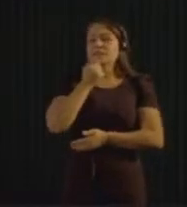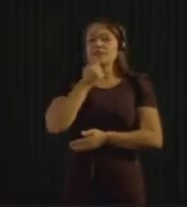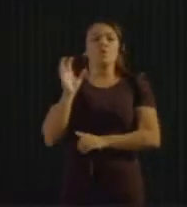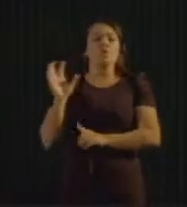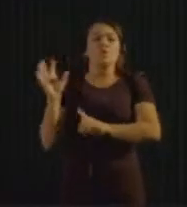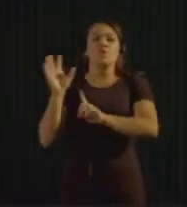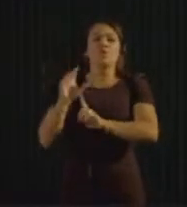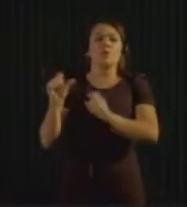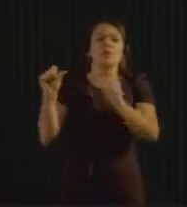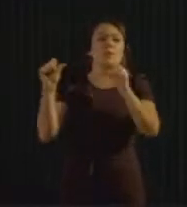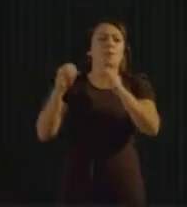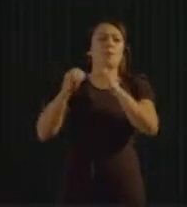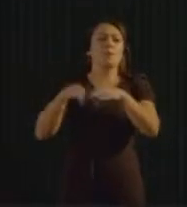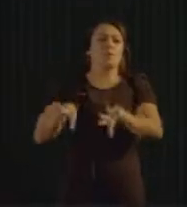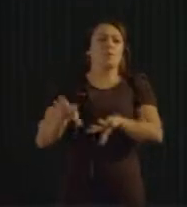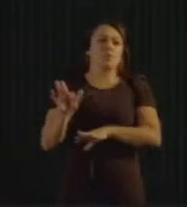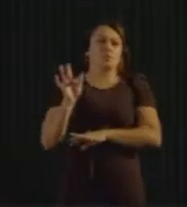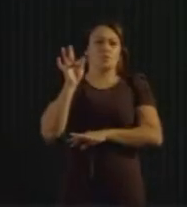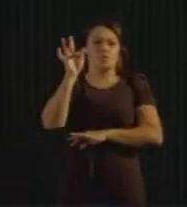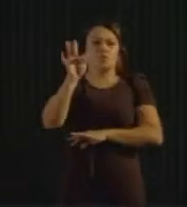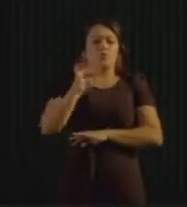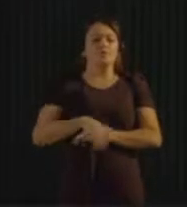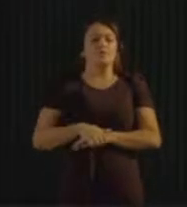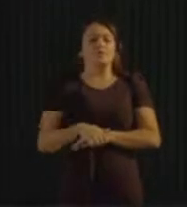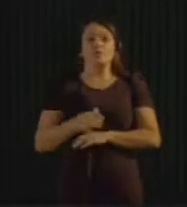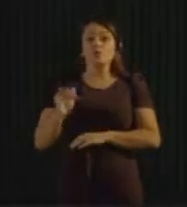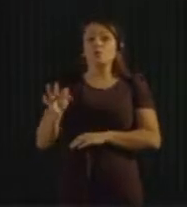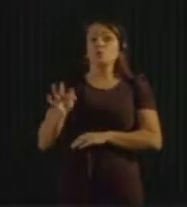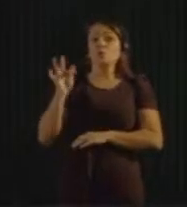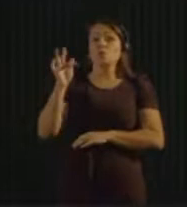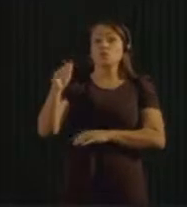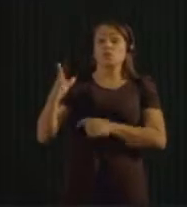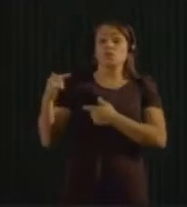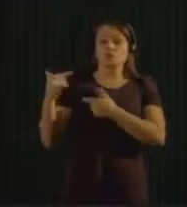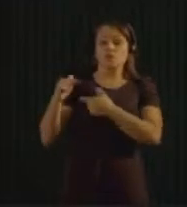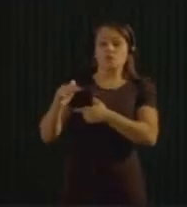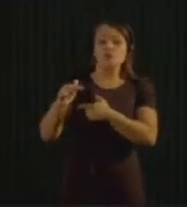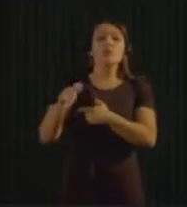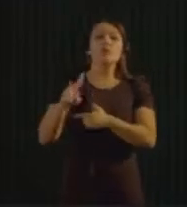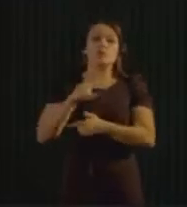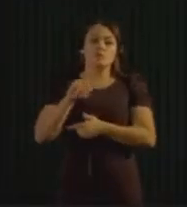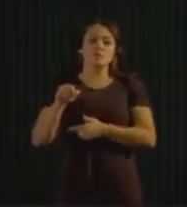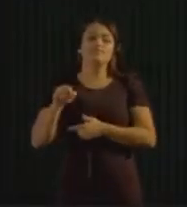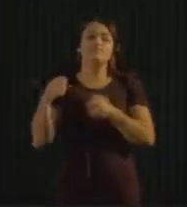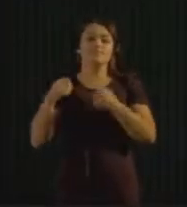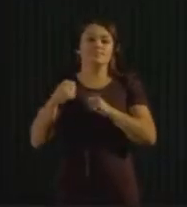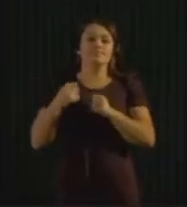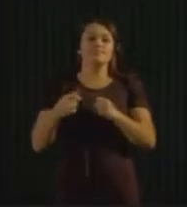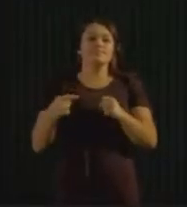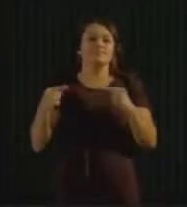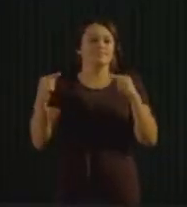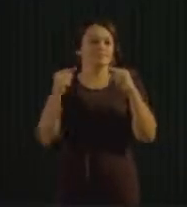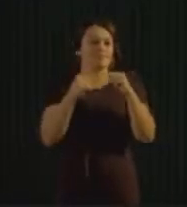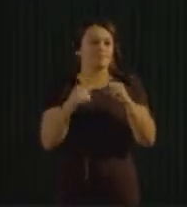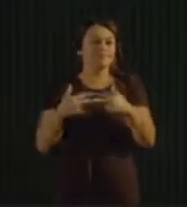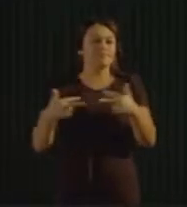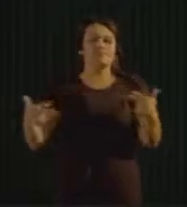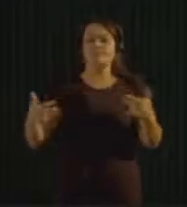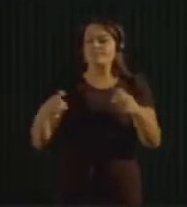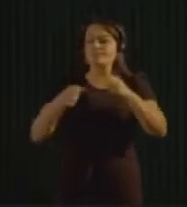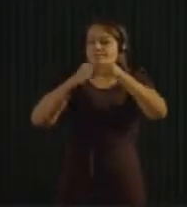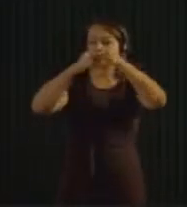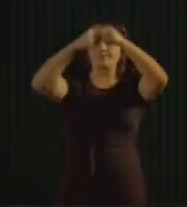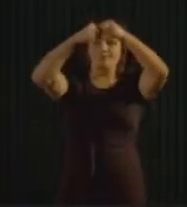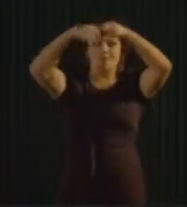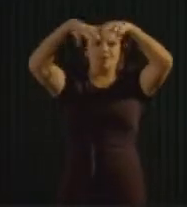needs. So it means we should not overconsume, which we are doing. The waste hierarchy, you all know it.